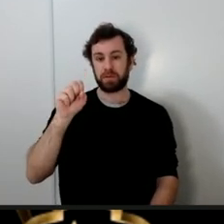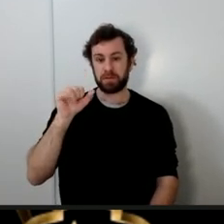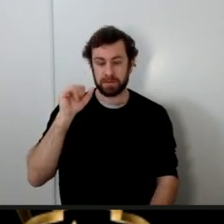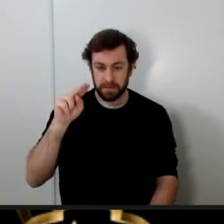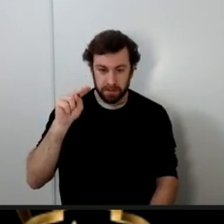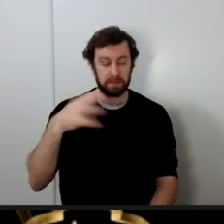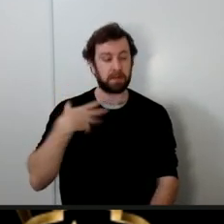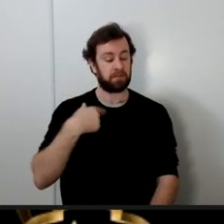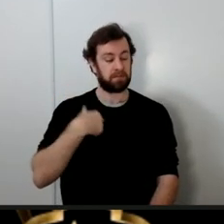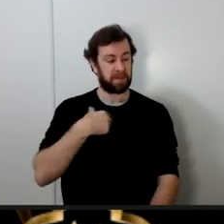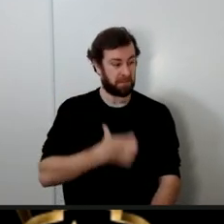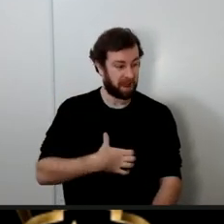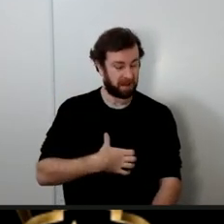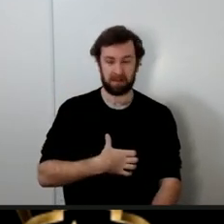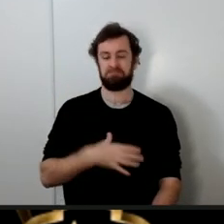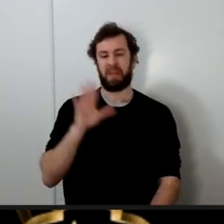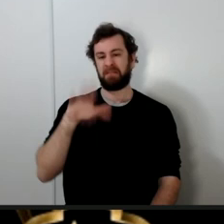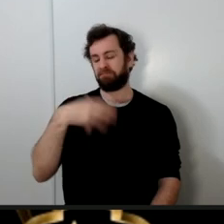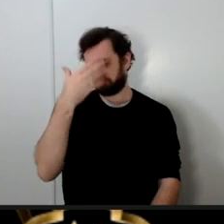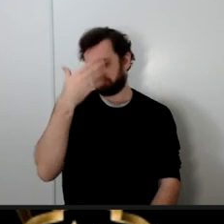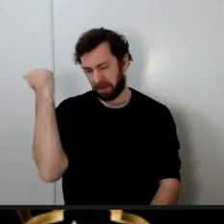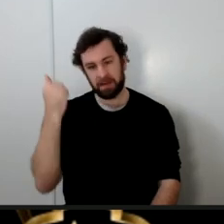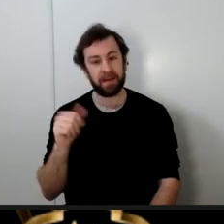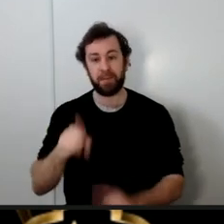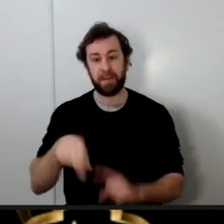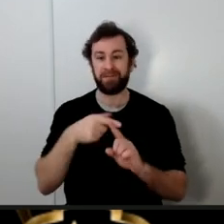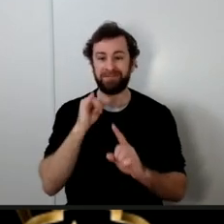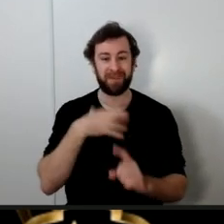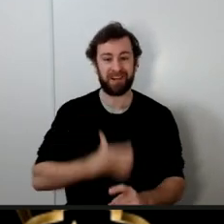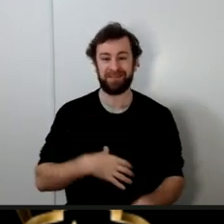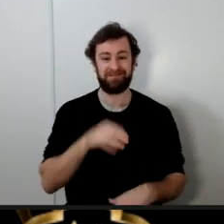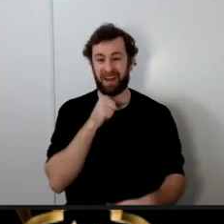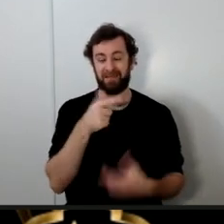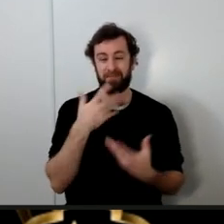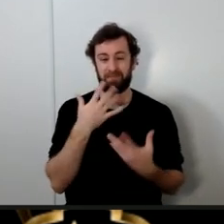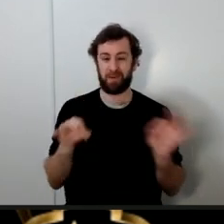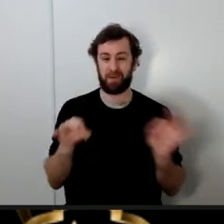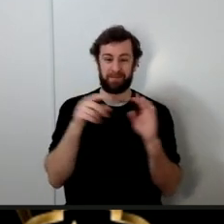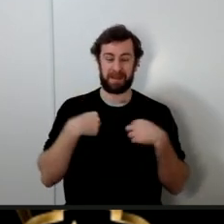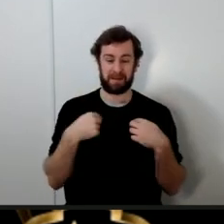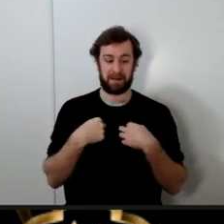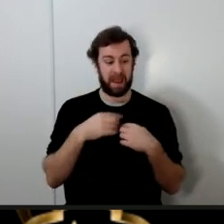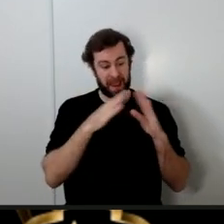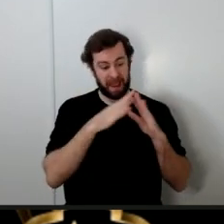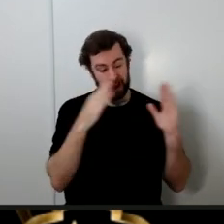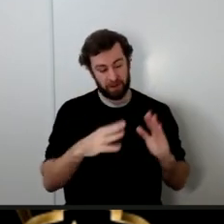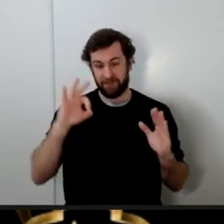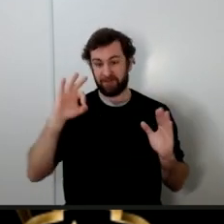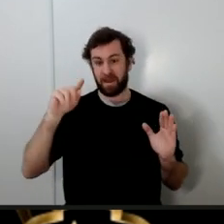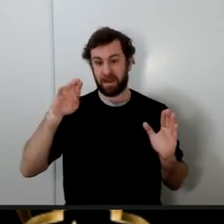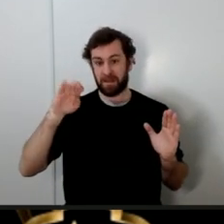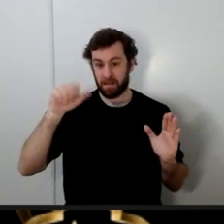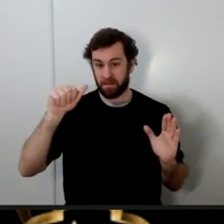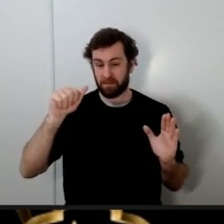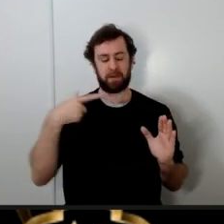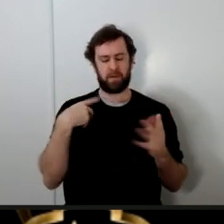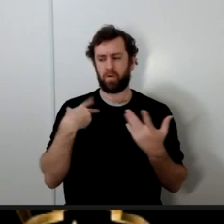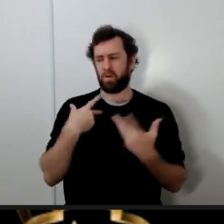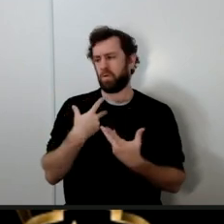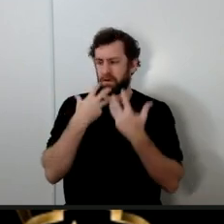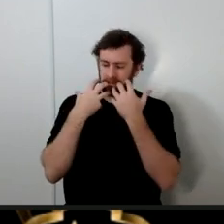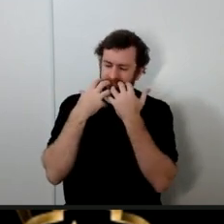forget about my pain I forget about my suffering the house of Lady Fatima was the sanctuary for Rasulullah and